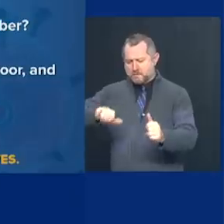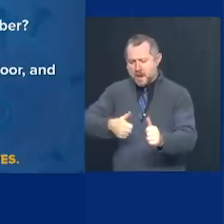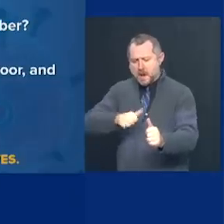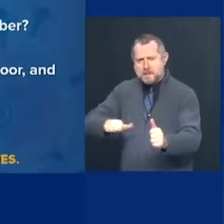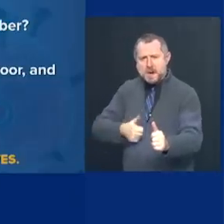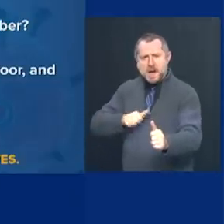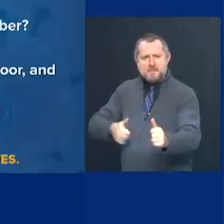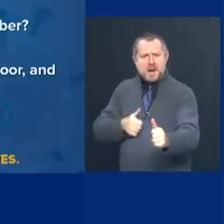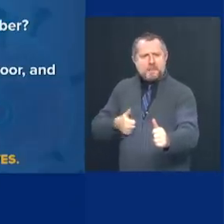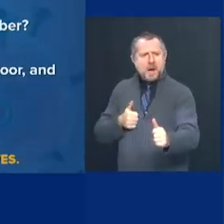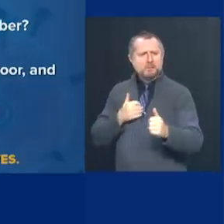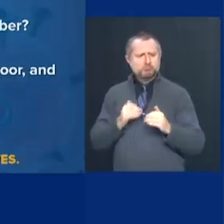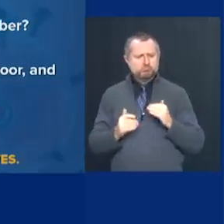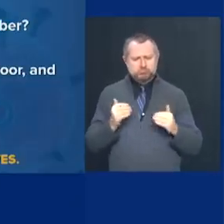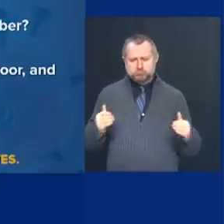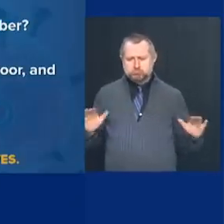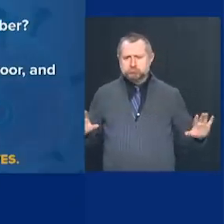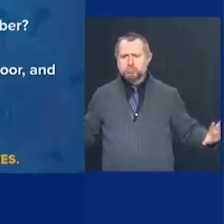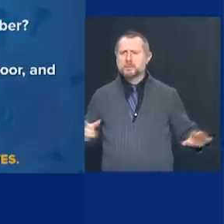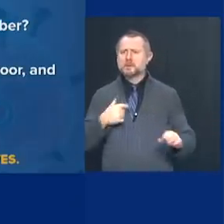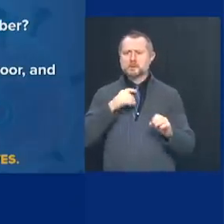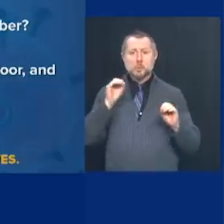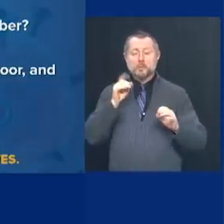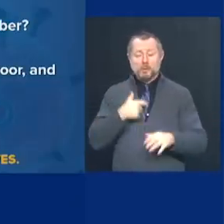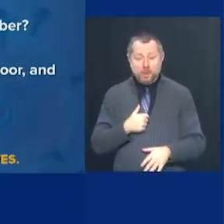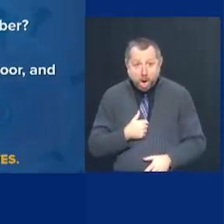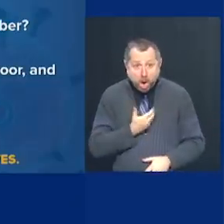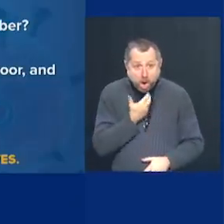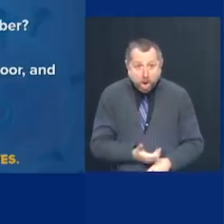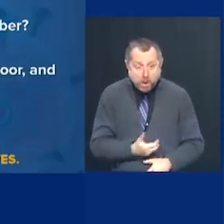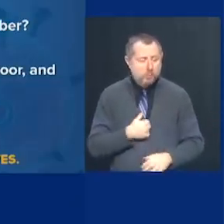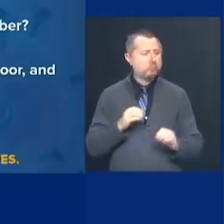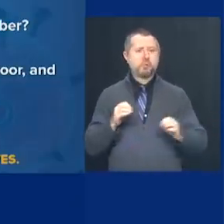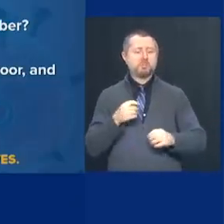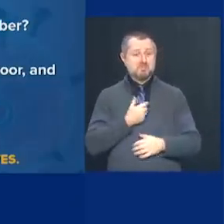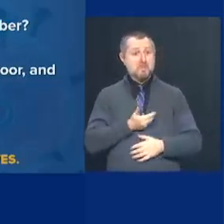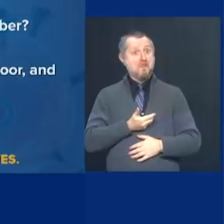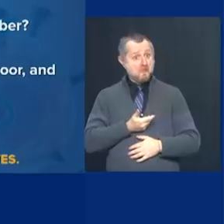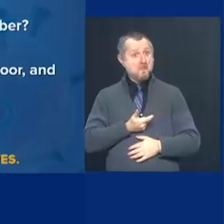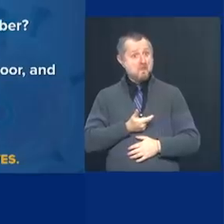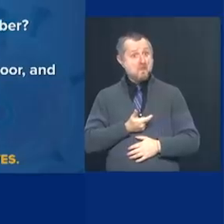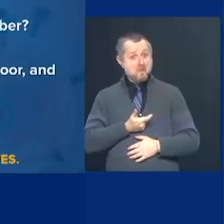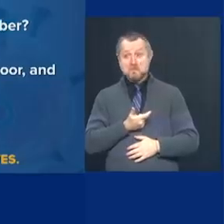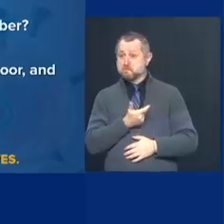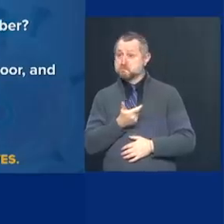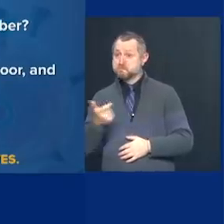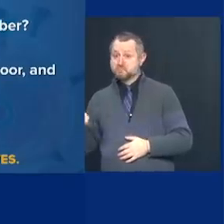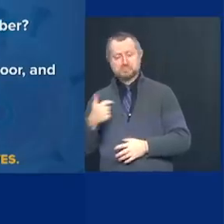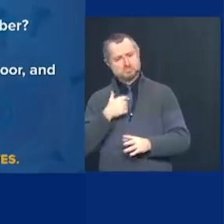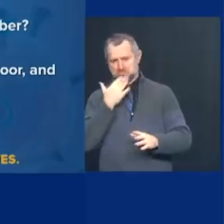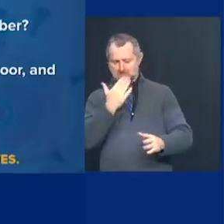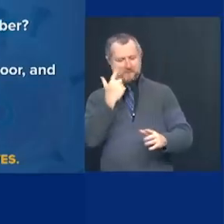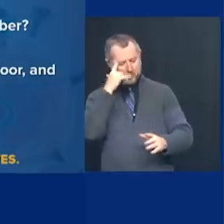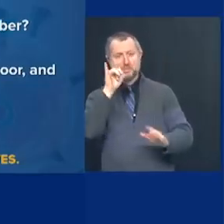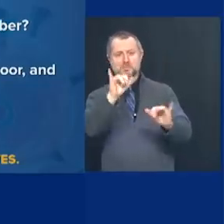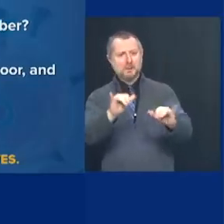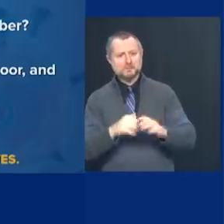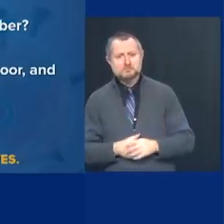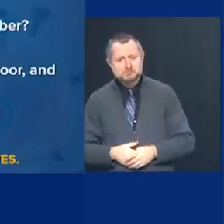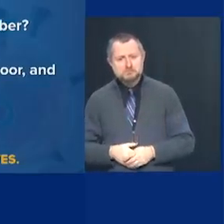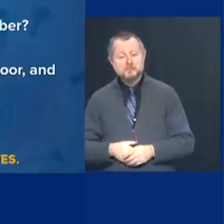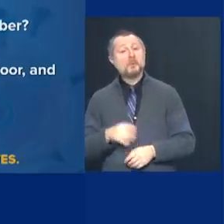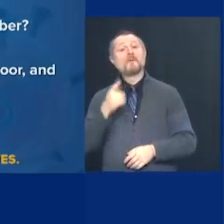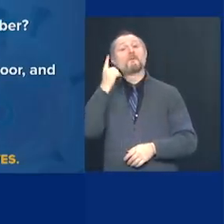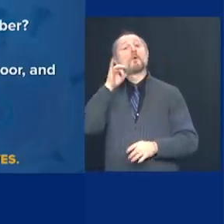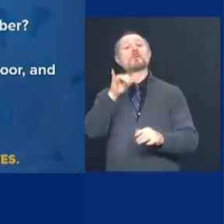not going to get, uh, caught shorthanded on this, I'm, I'm certain. Um, so thank you for that. With regard to the issue